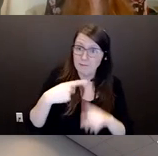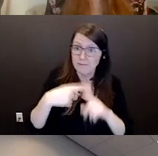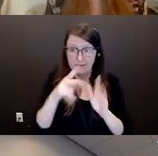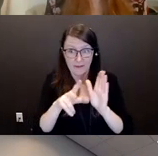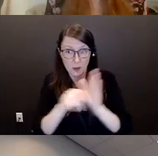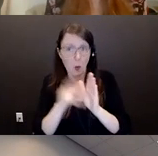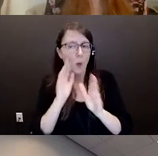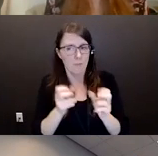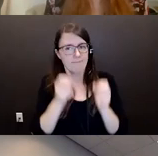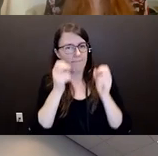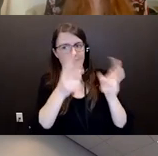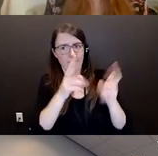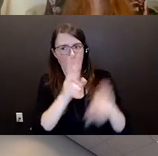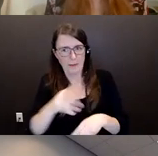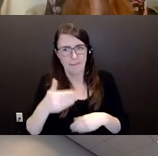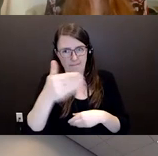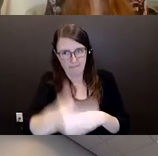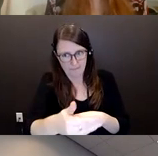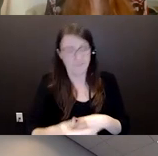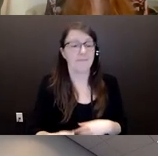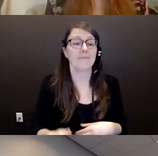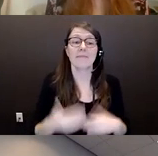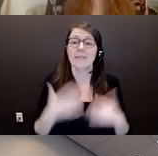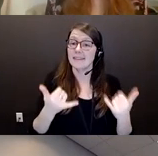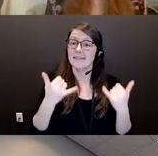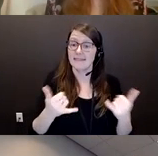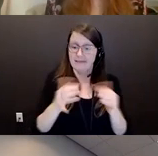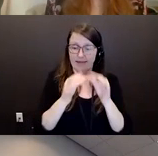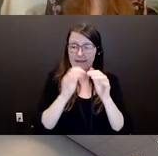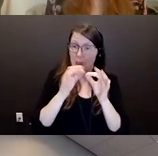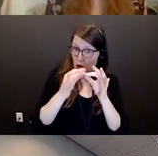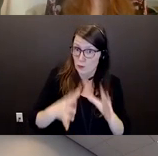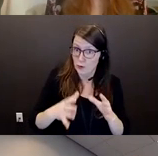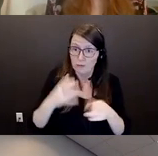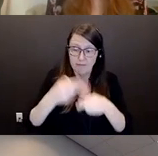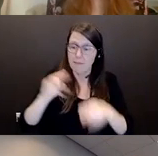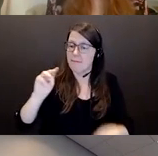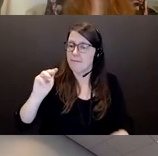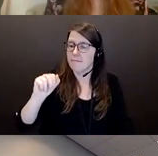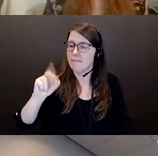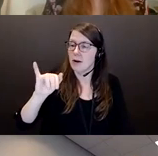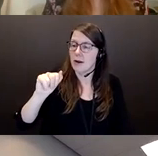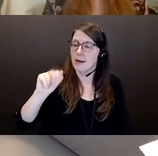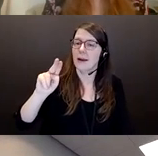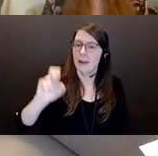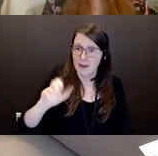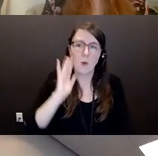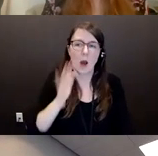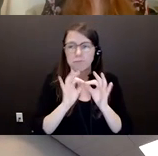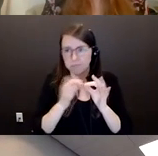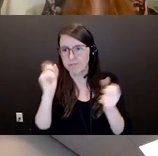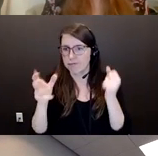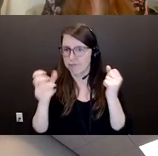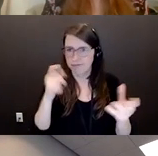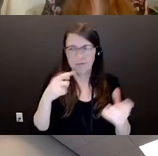with us today, Mary Ann, who will be doing the interpreter for this whole session. If you want to